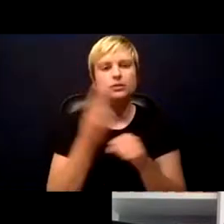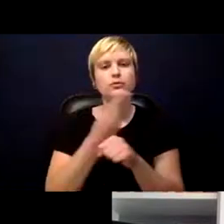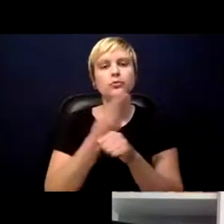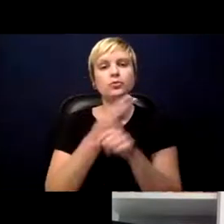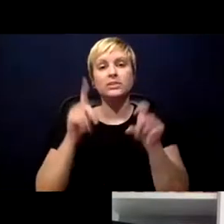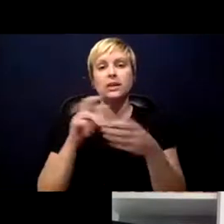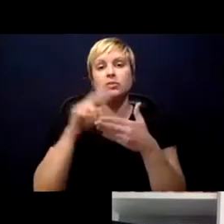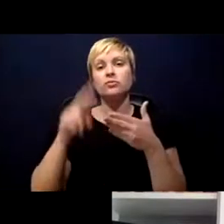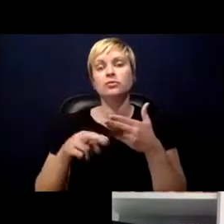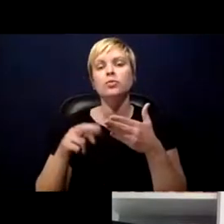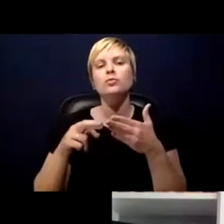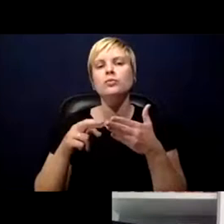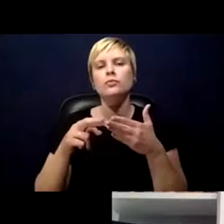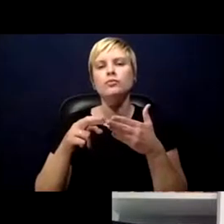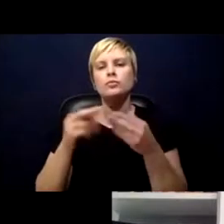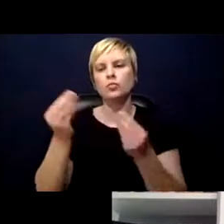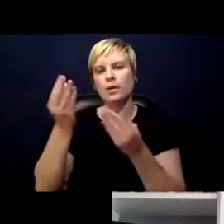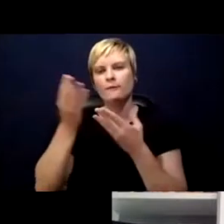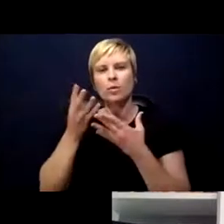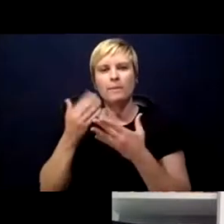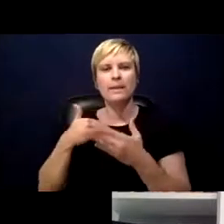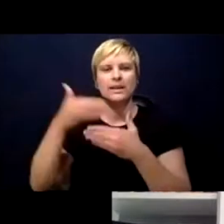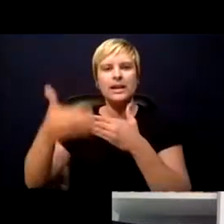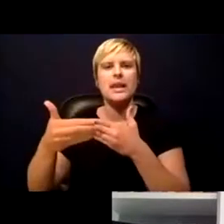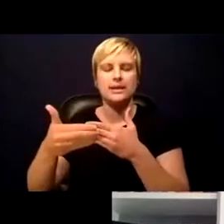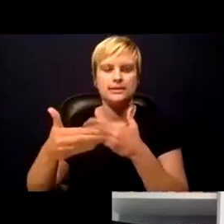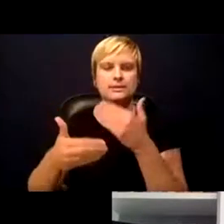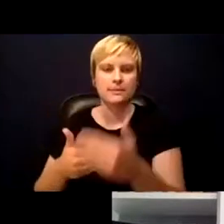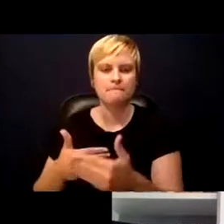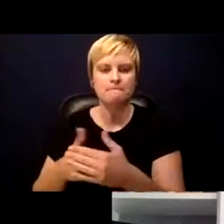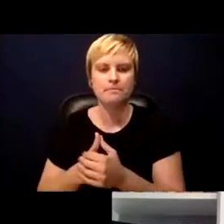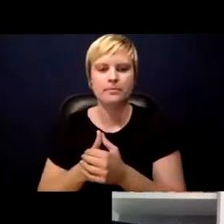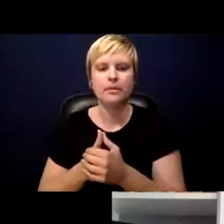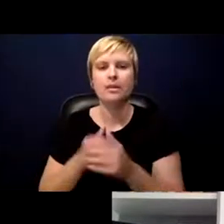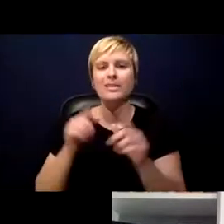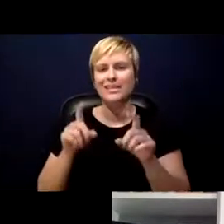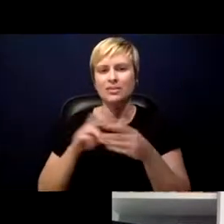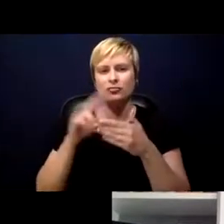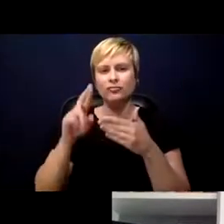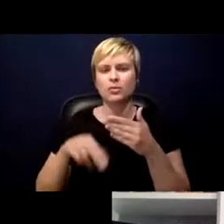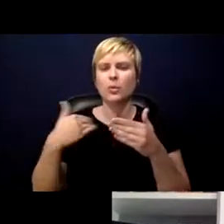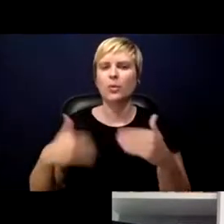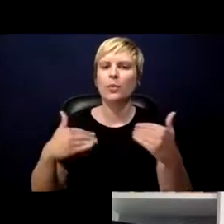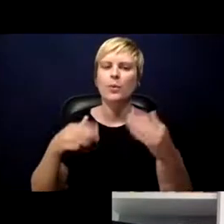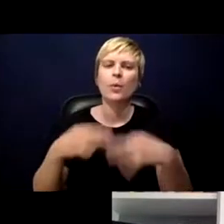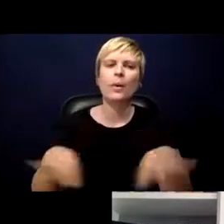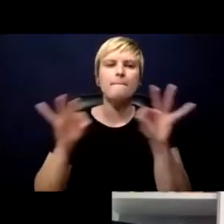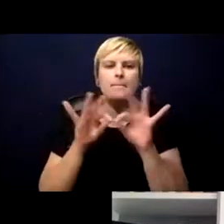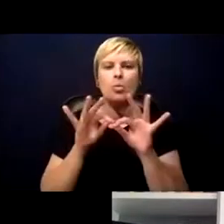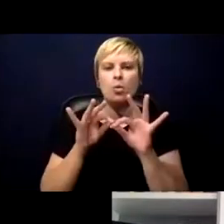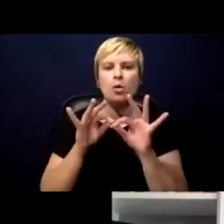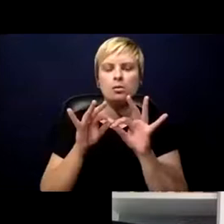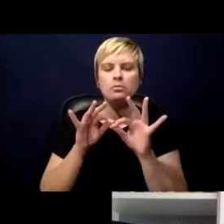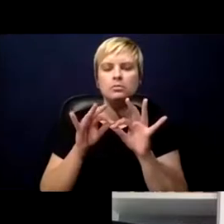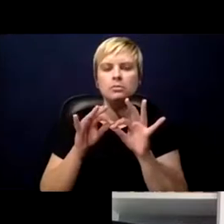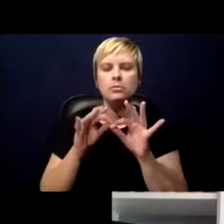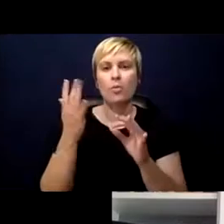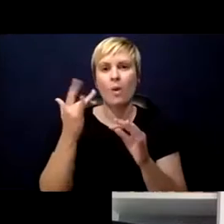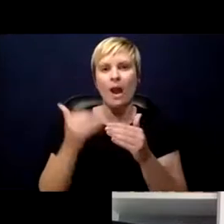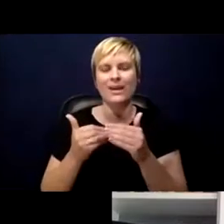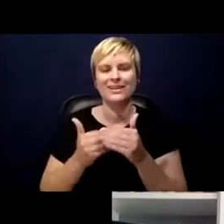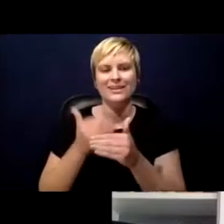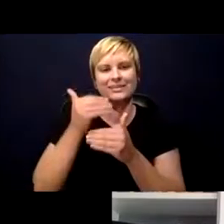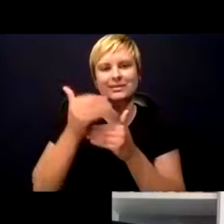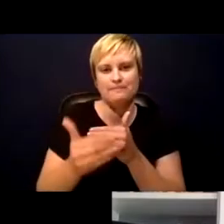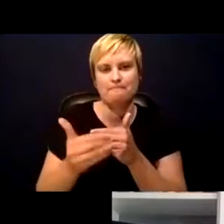With COVID-19, those testing results are absolutely critical because of the next step. We need people who are